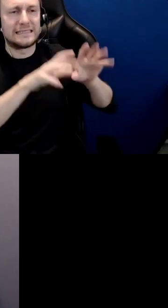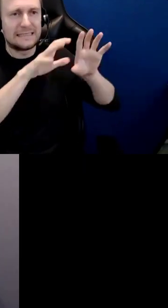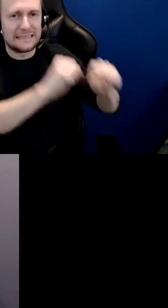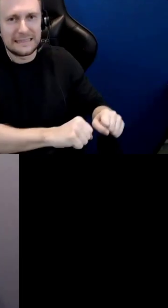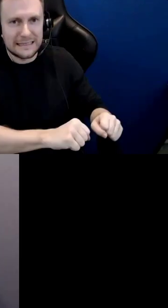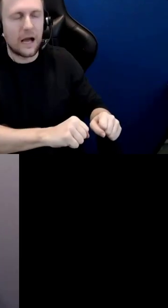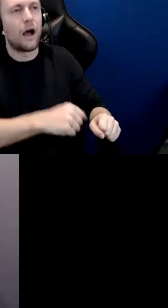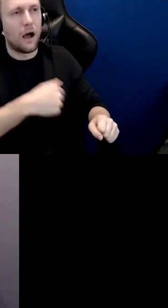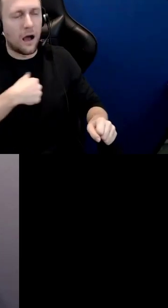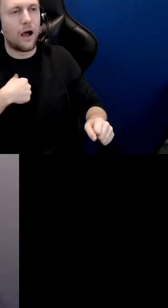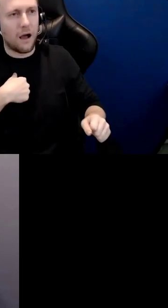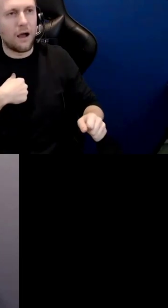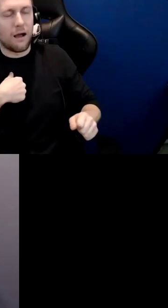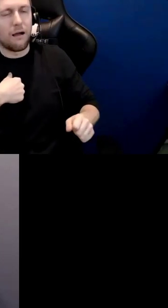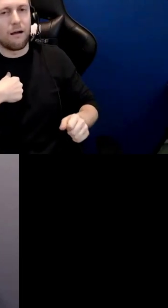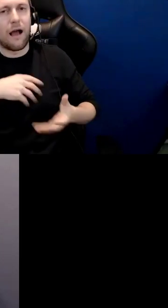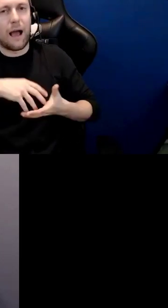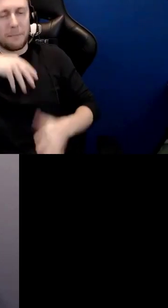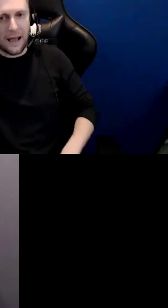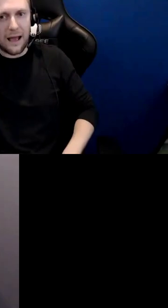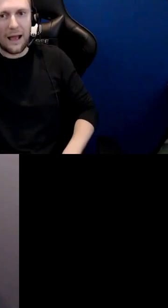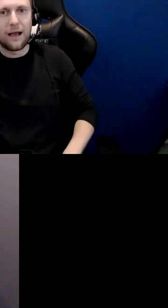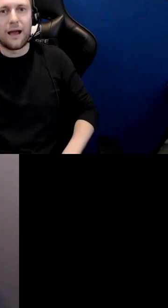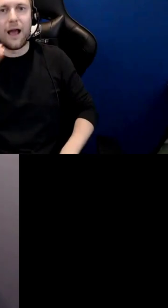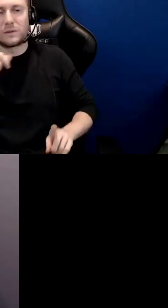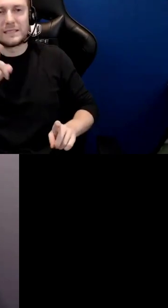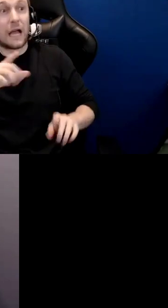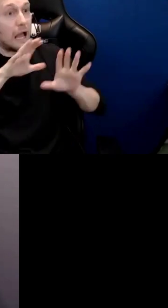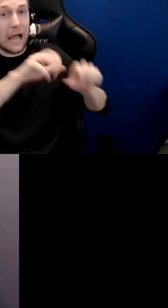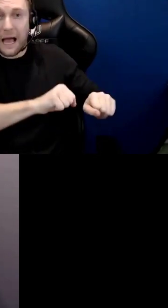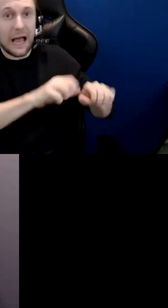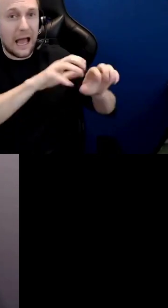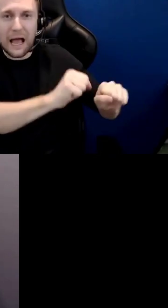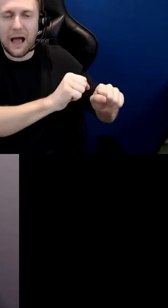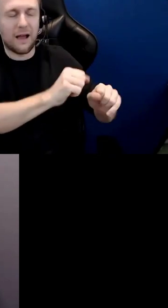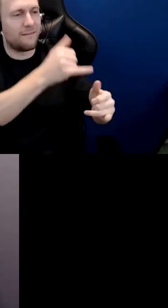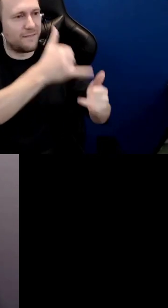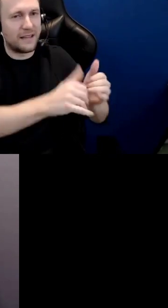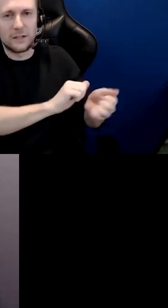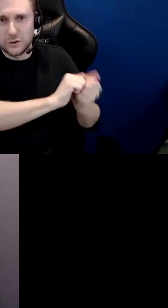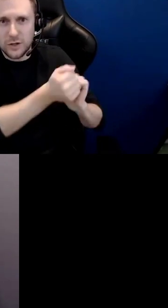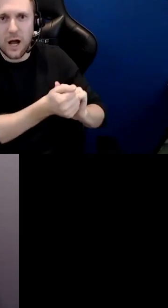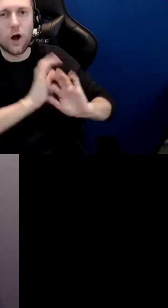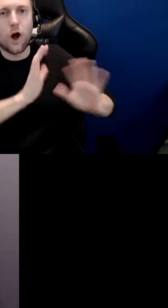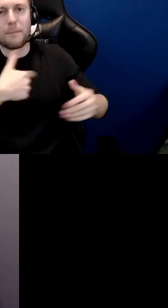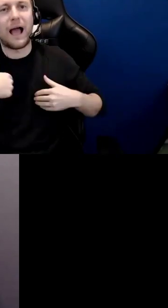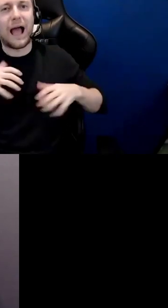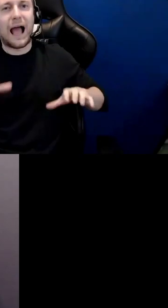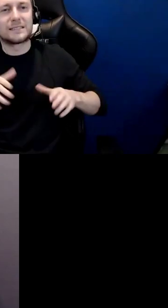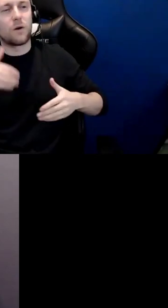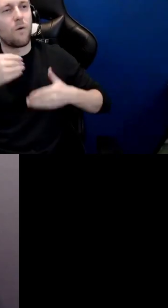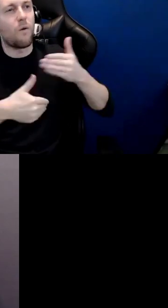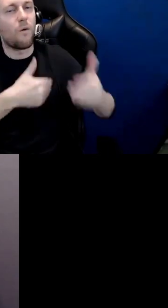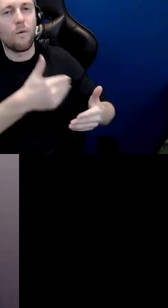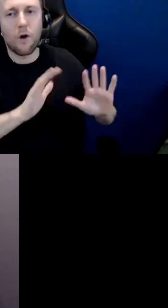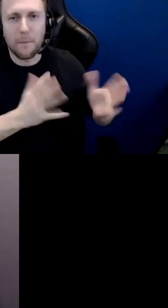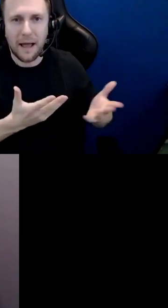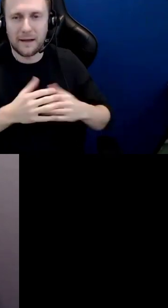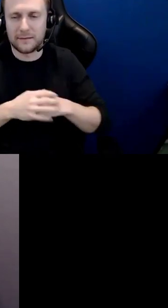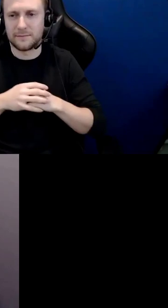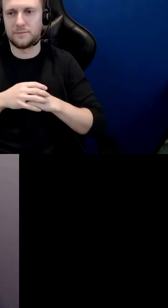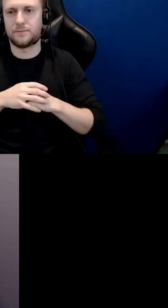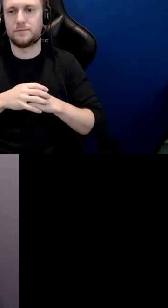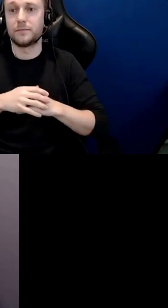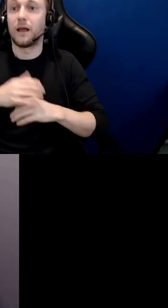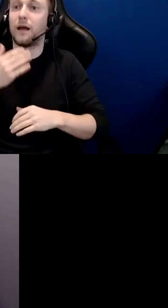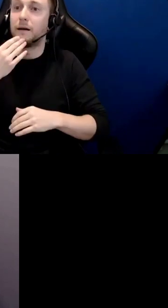helping us to challenge our minds because the first of one of those suggestions about change the first